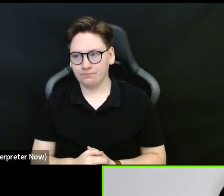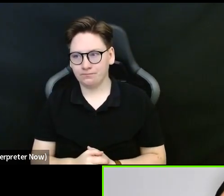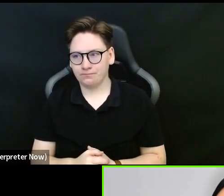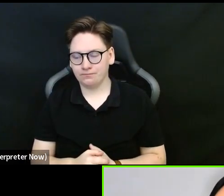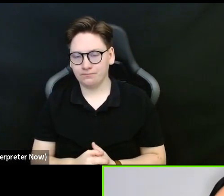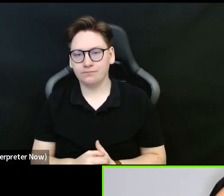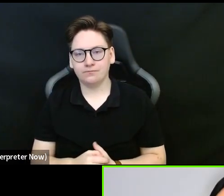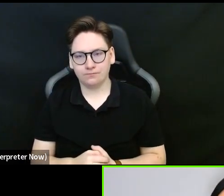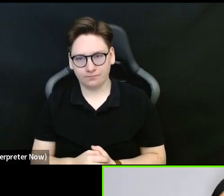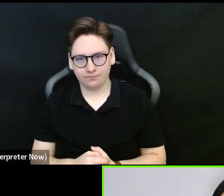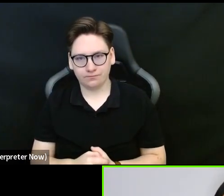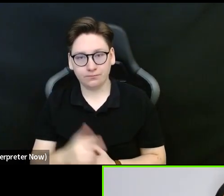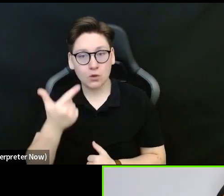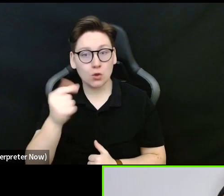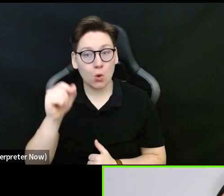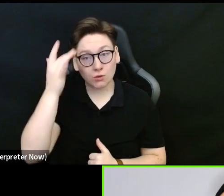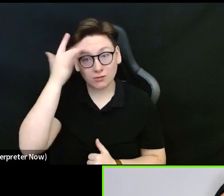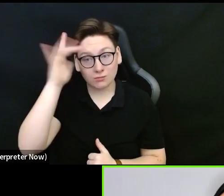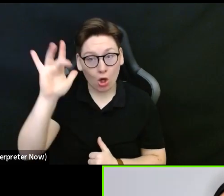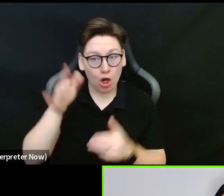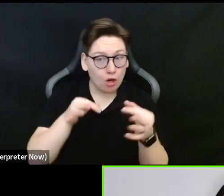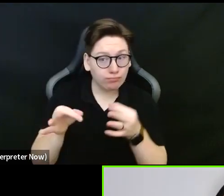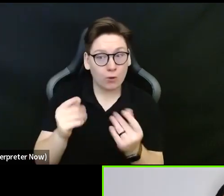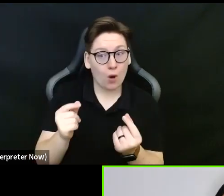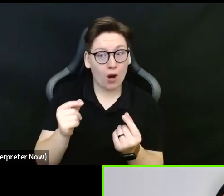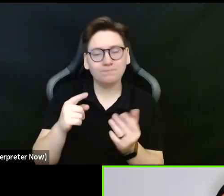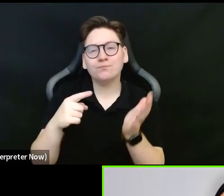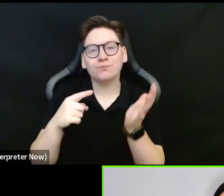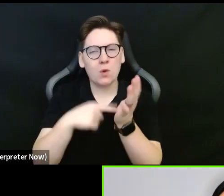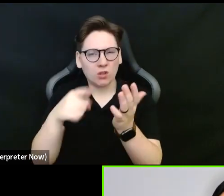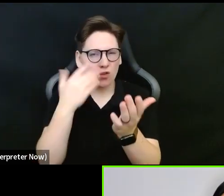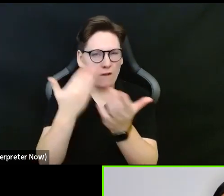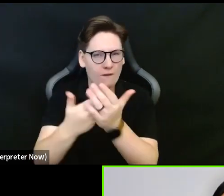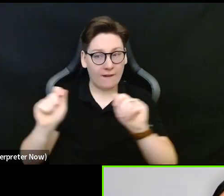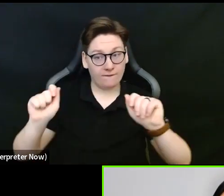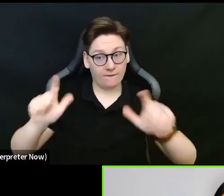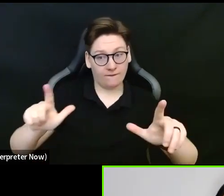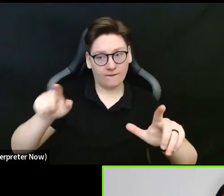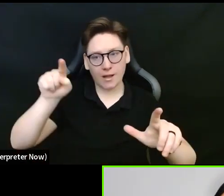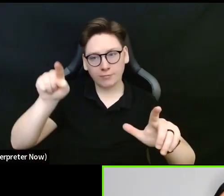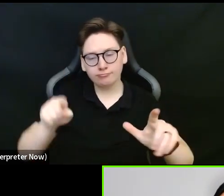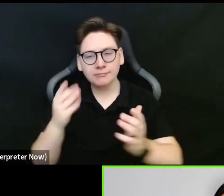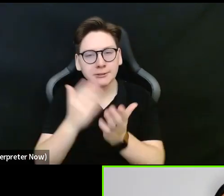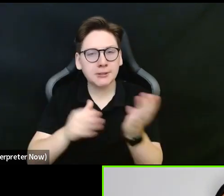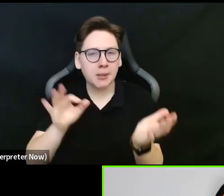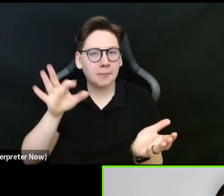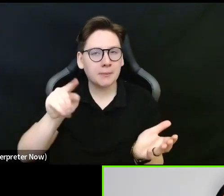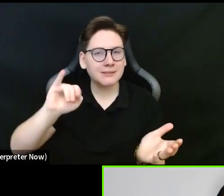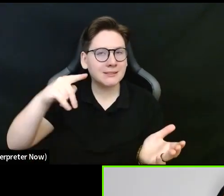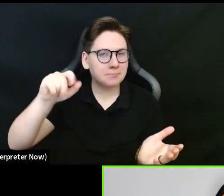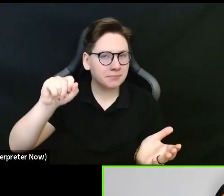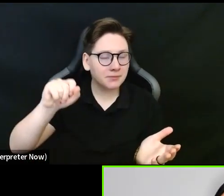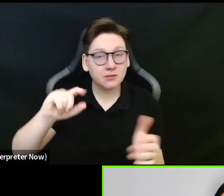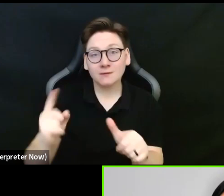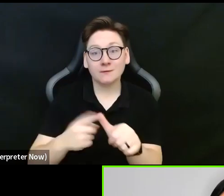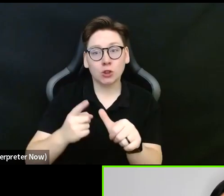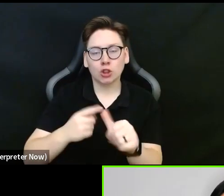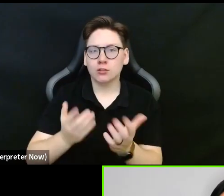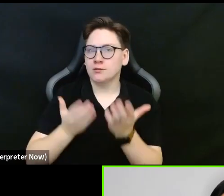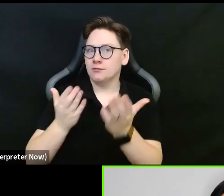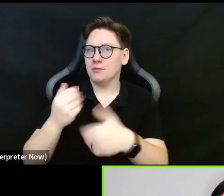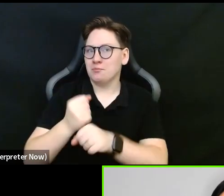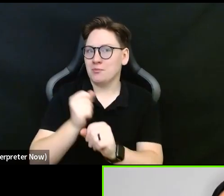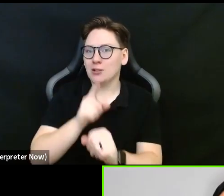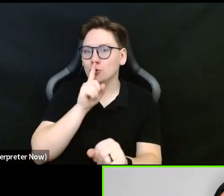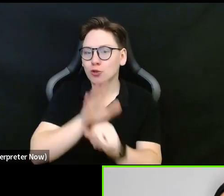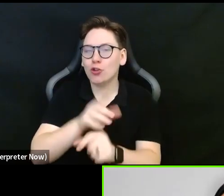So go smart. Once you're on the go smart website, here are a few tips. First, make sure you're applying in the correct